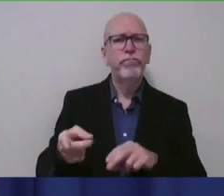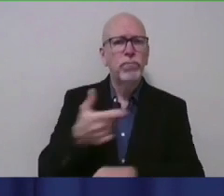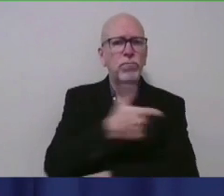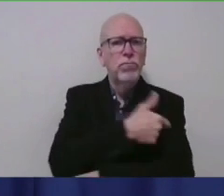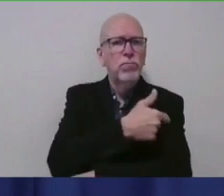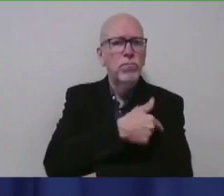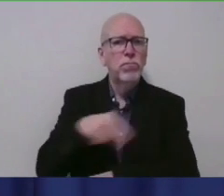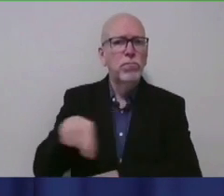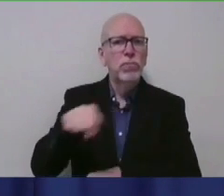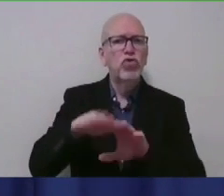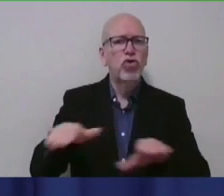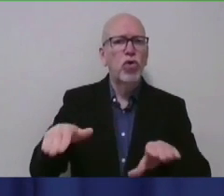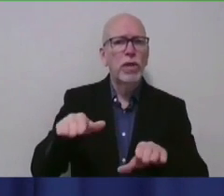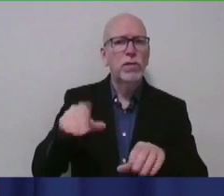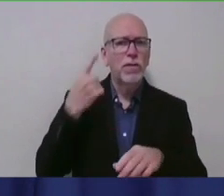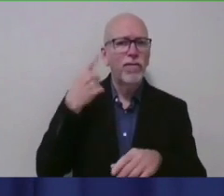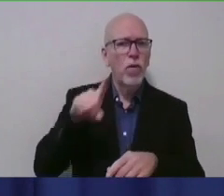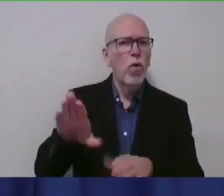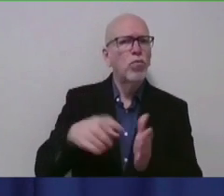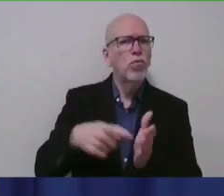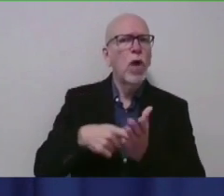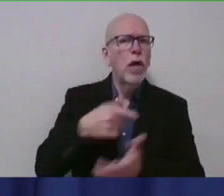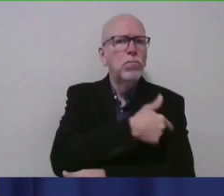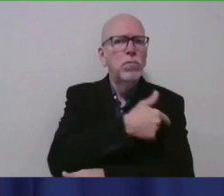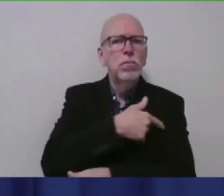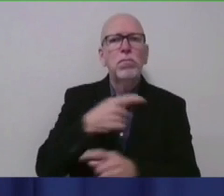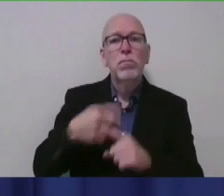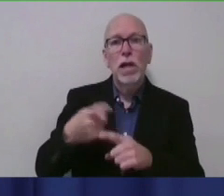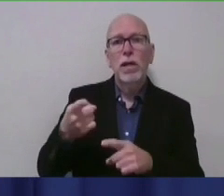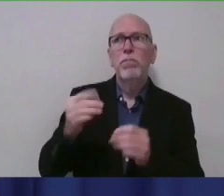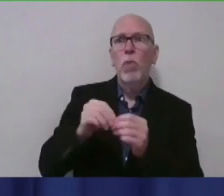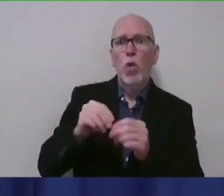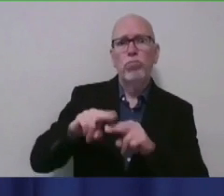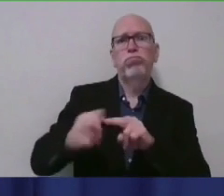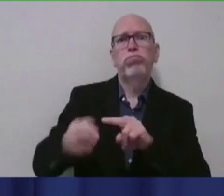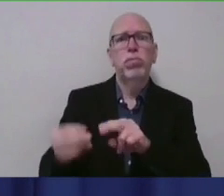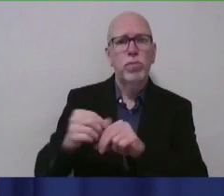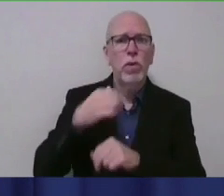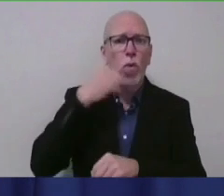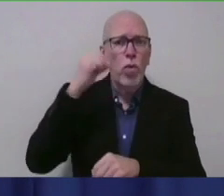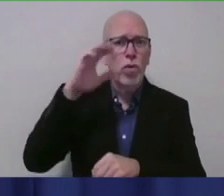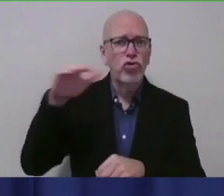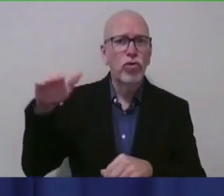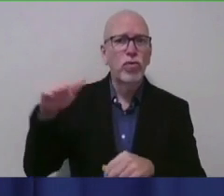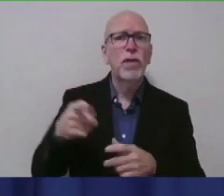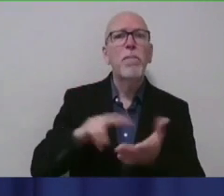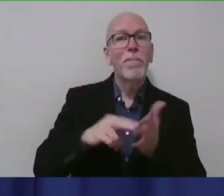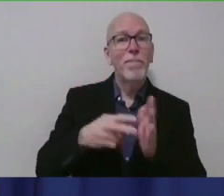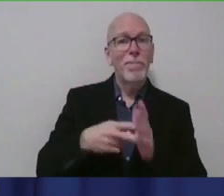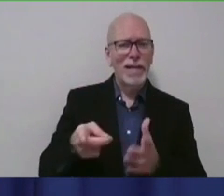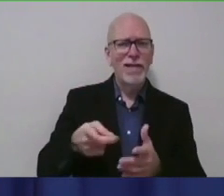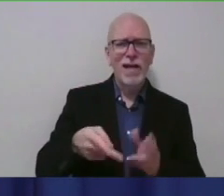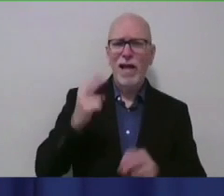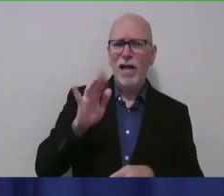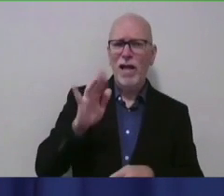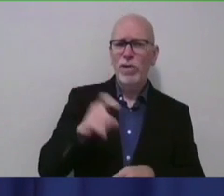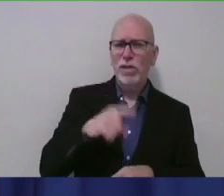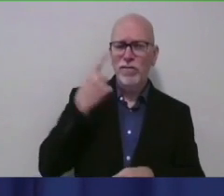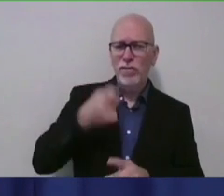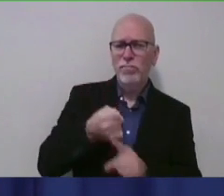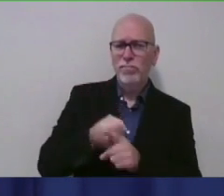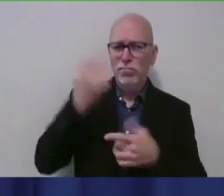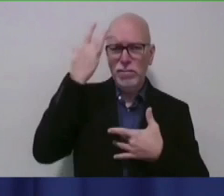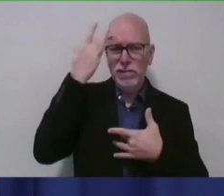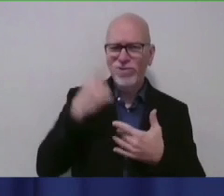children and an even higher decline among older children. This puts our youth at risk of becoming ill from a disease that is easily